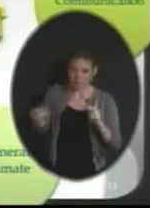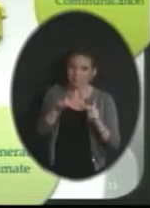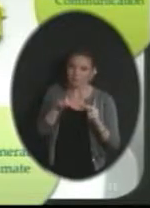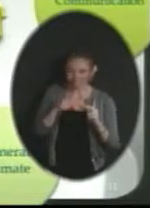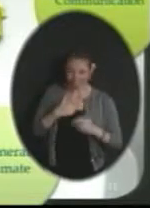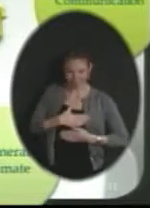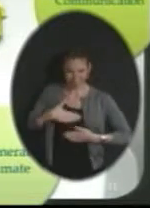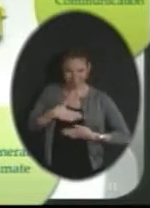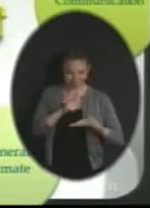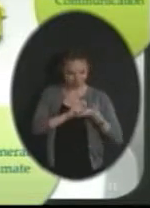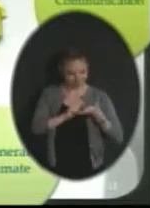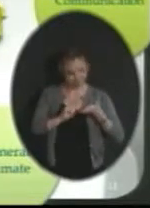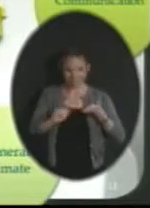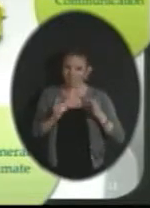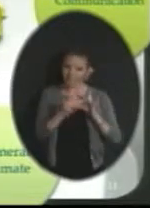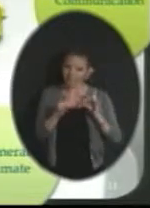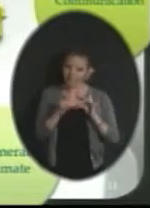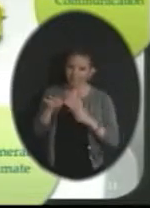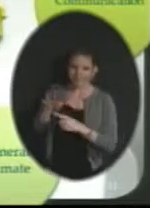comments, which is great.